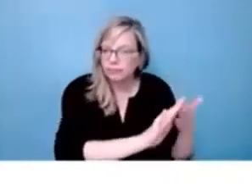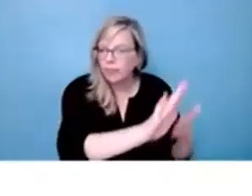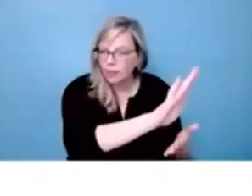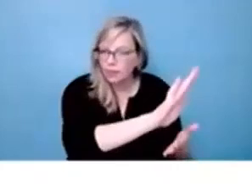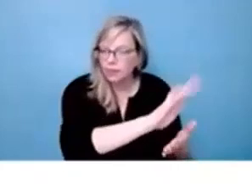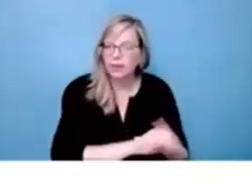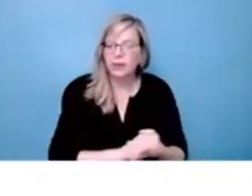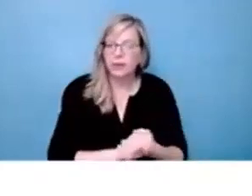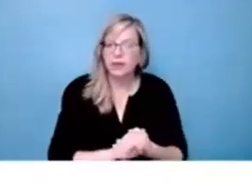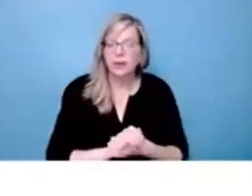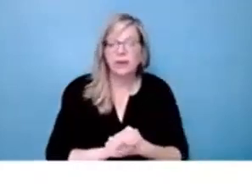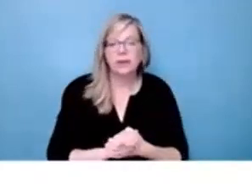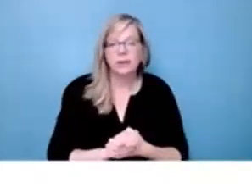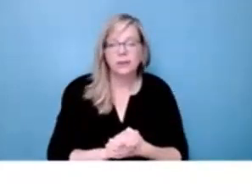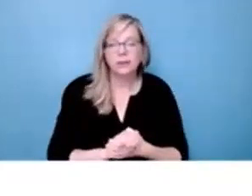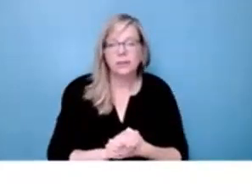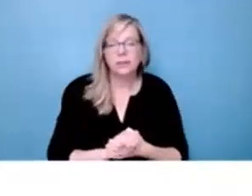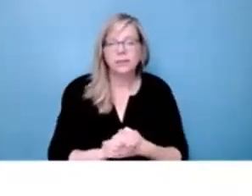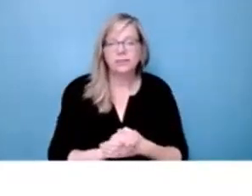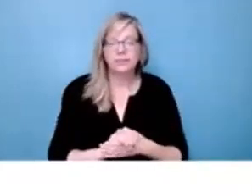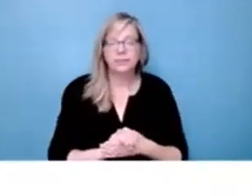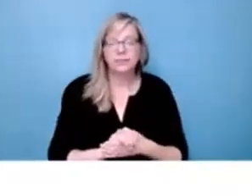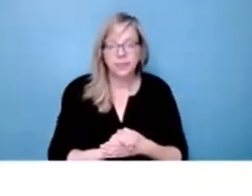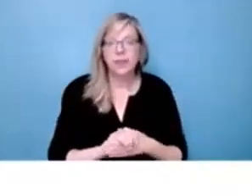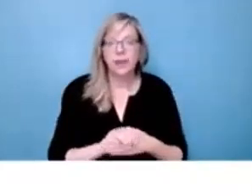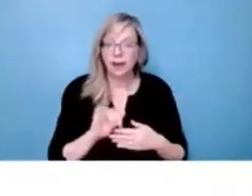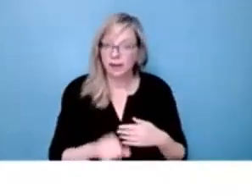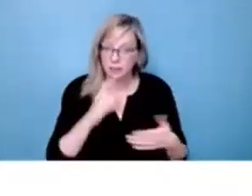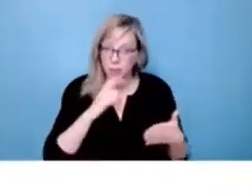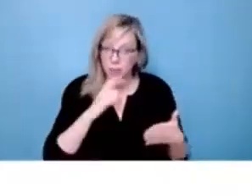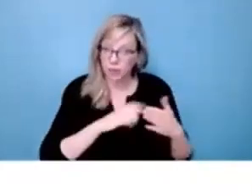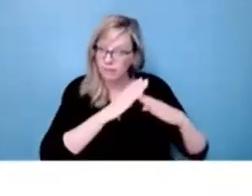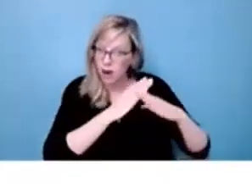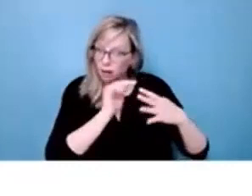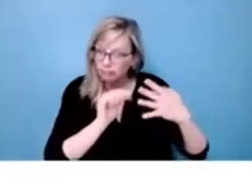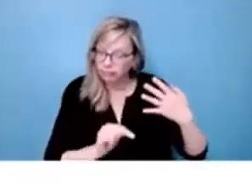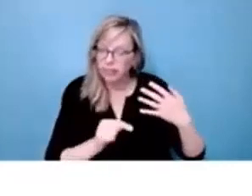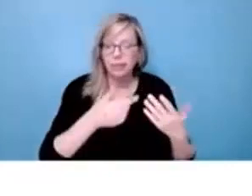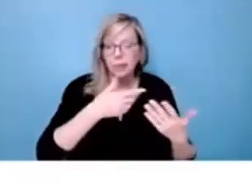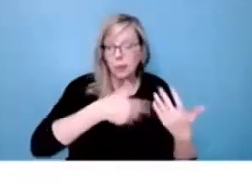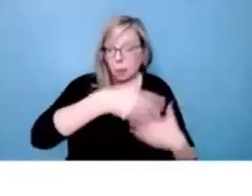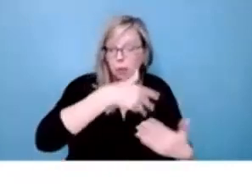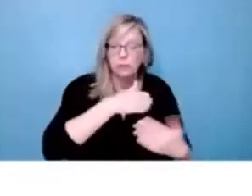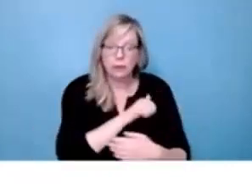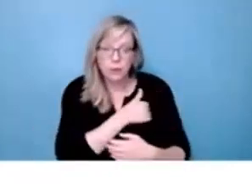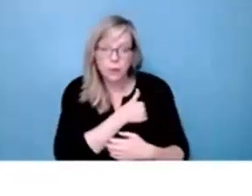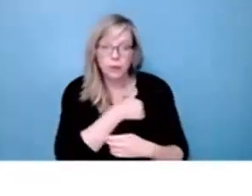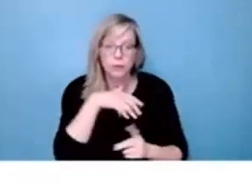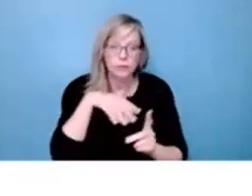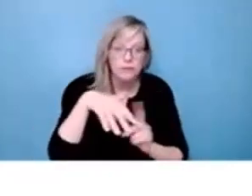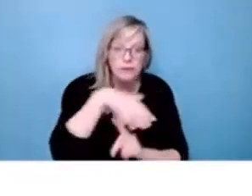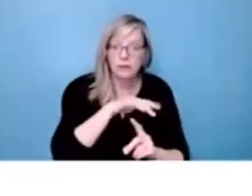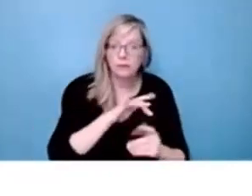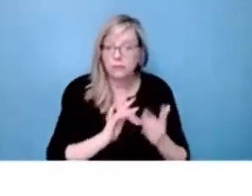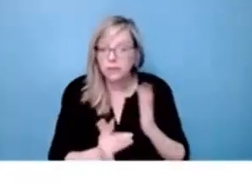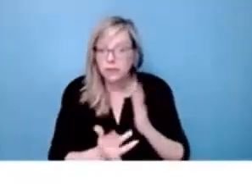post-secondary education. The review found a number of things and issues related to barriers. There were social,